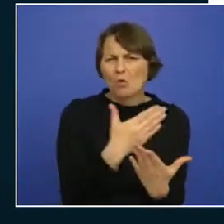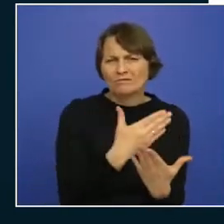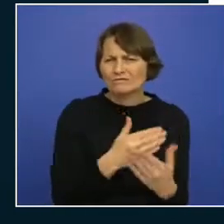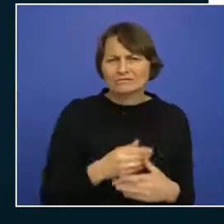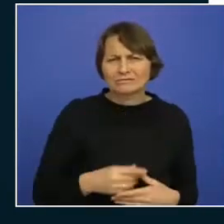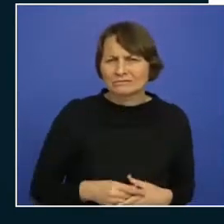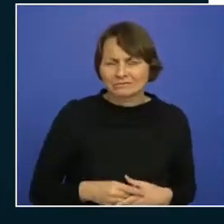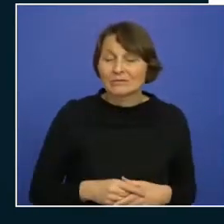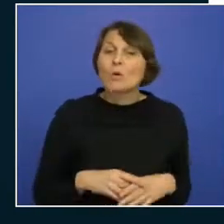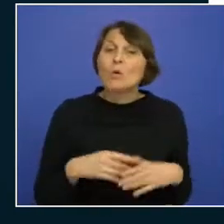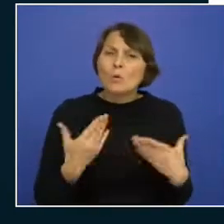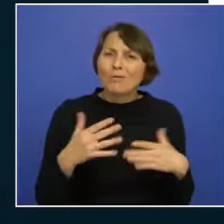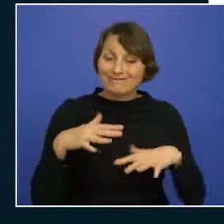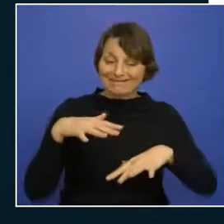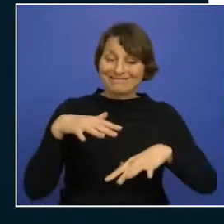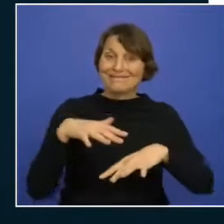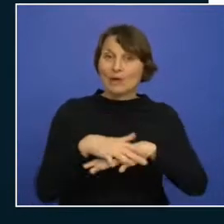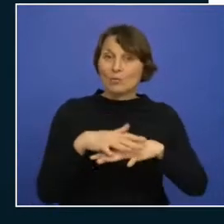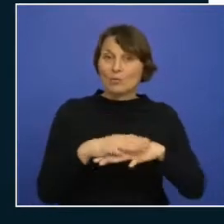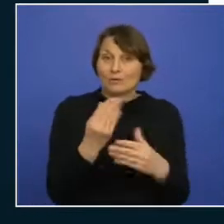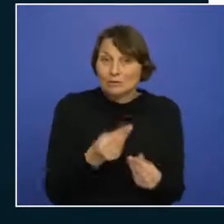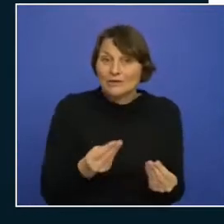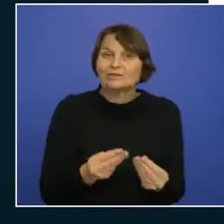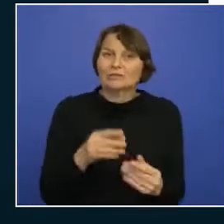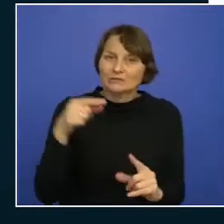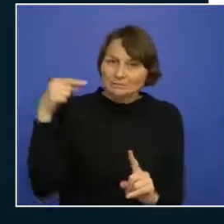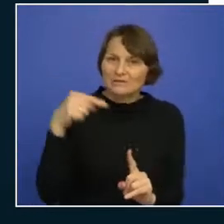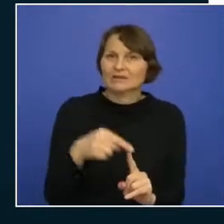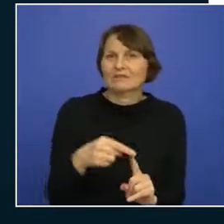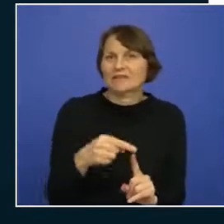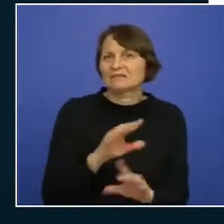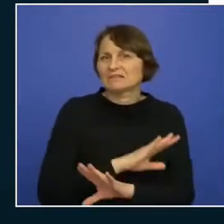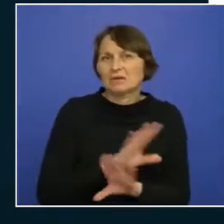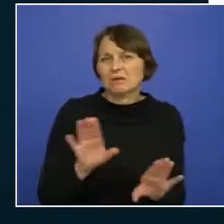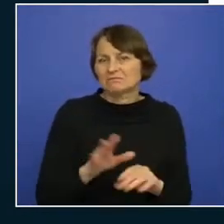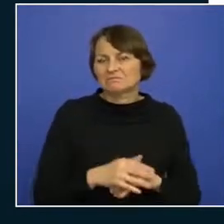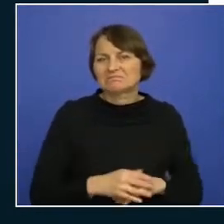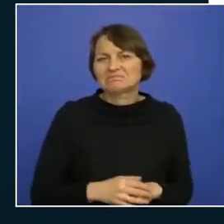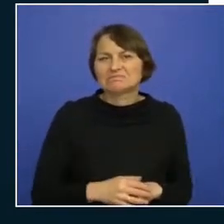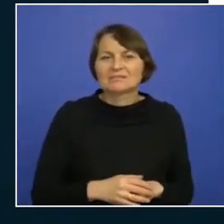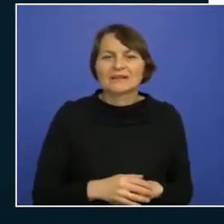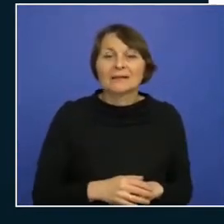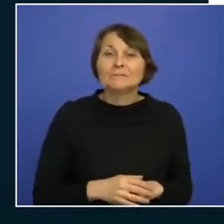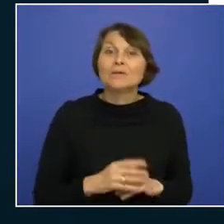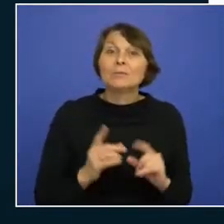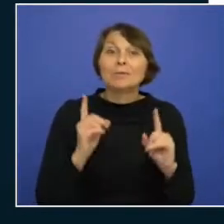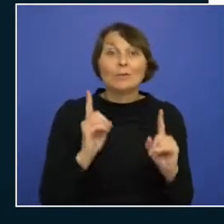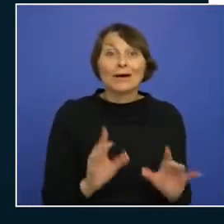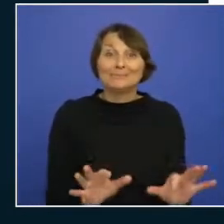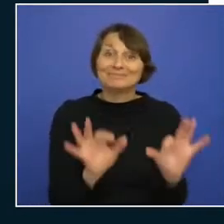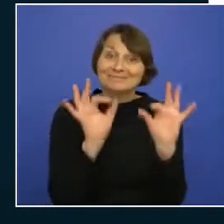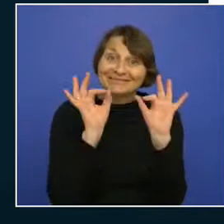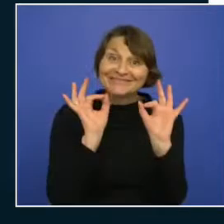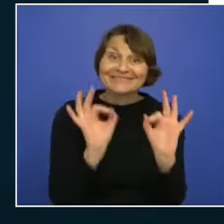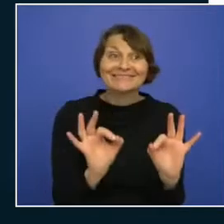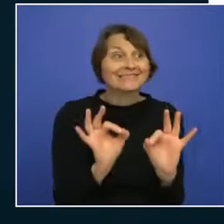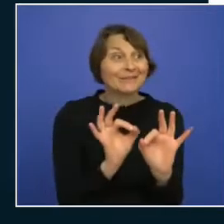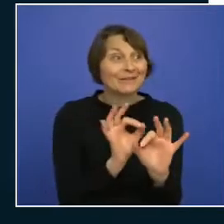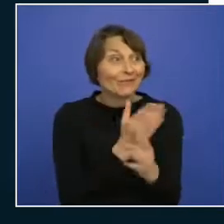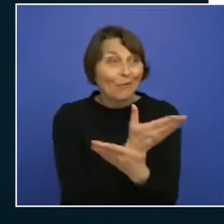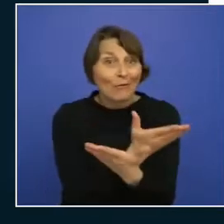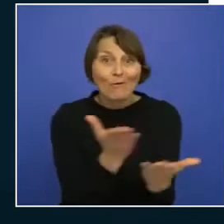network resources but there's not really one size fits all there's always